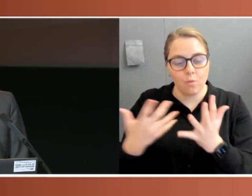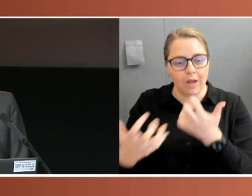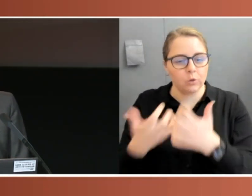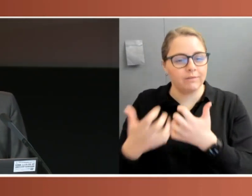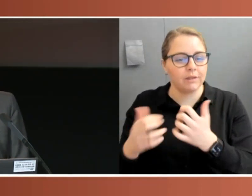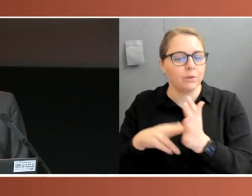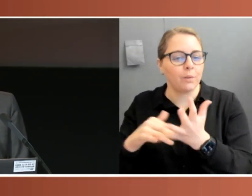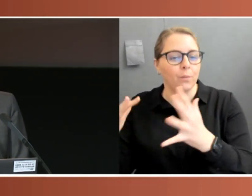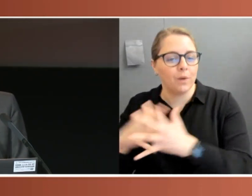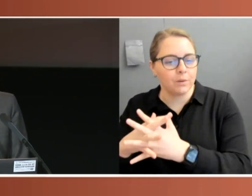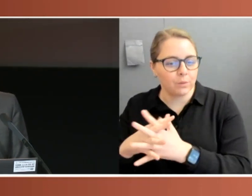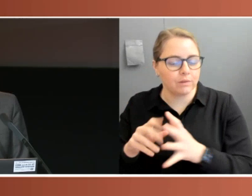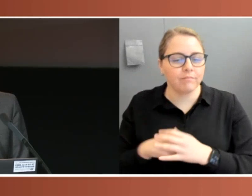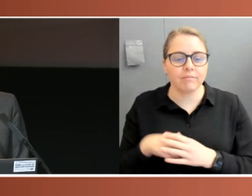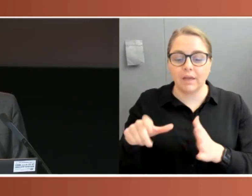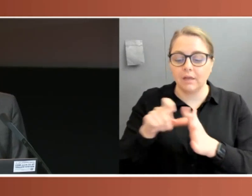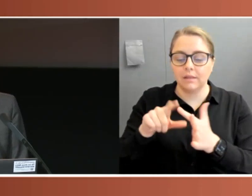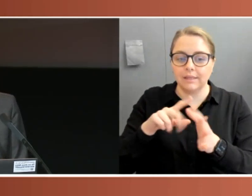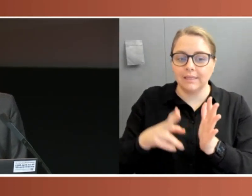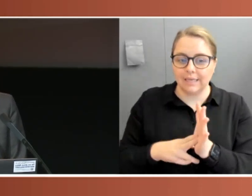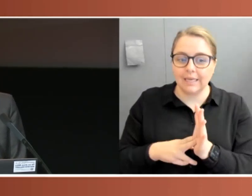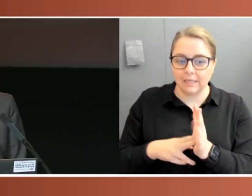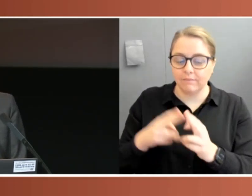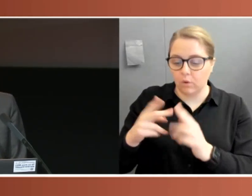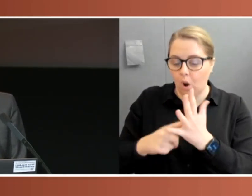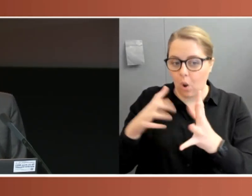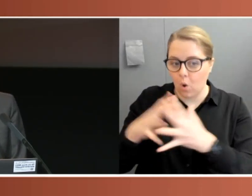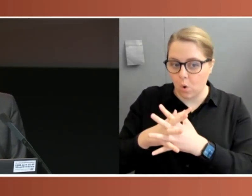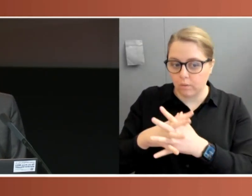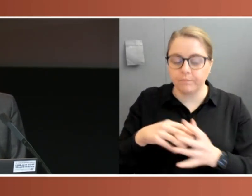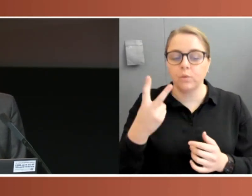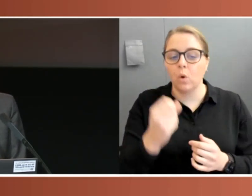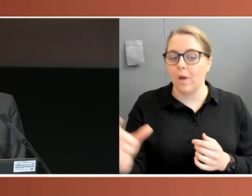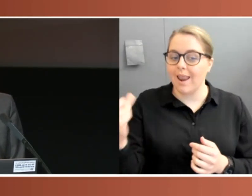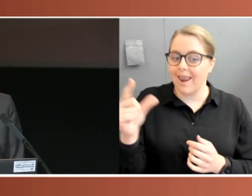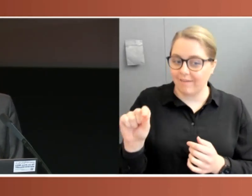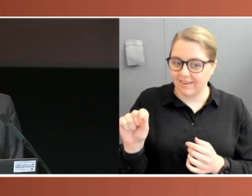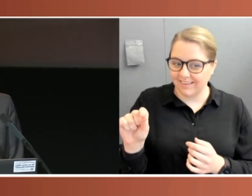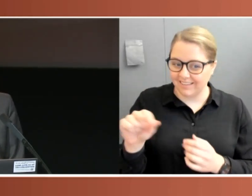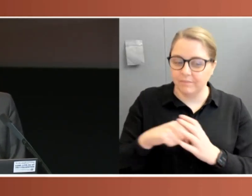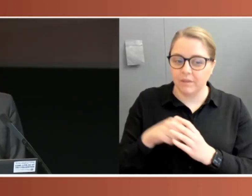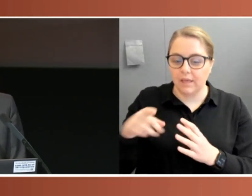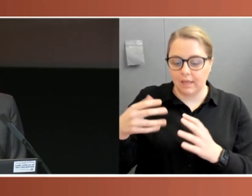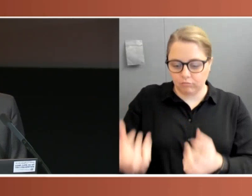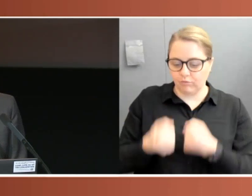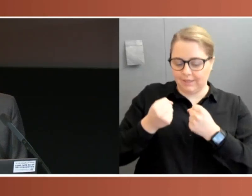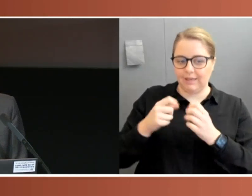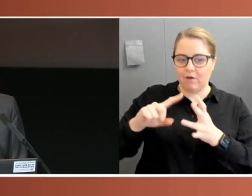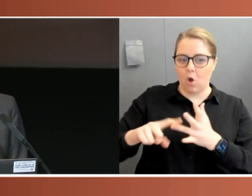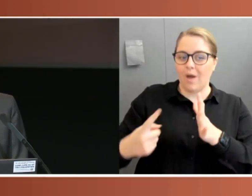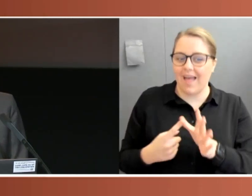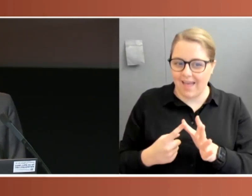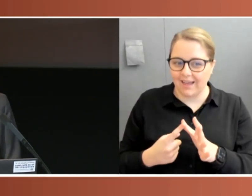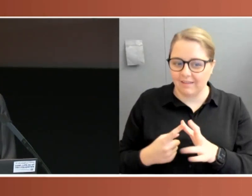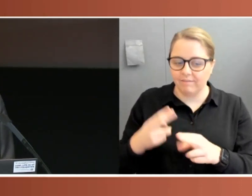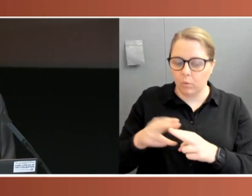has served as Dean of UNSW Law and in 2011 he was made an Officer of the Order of Australia for distinguished service